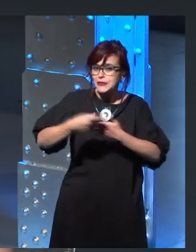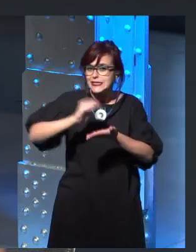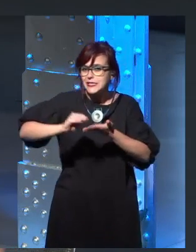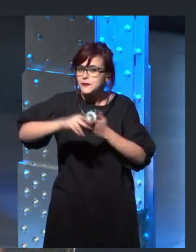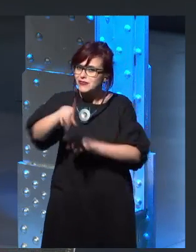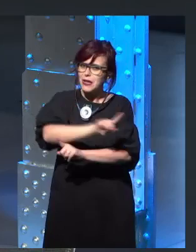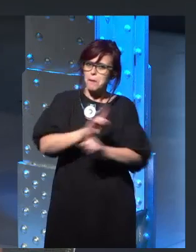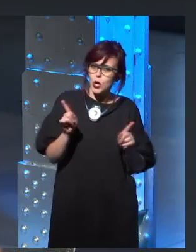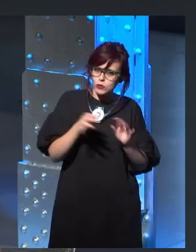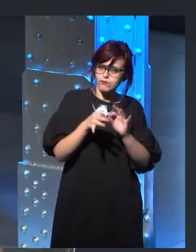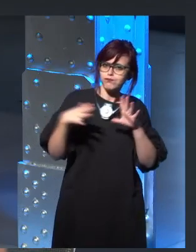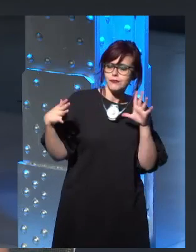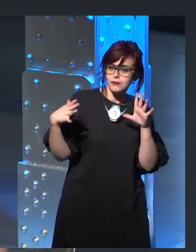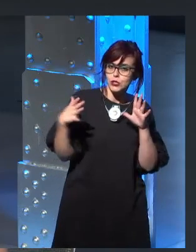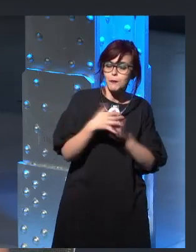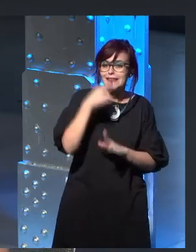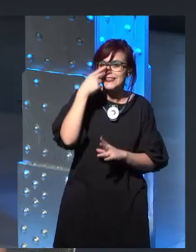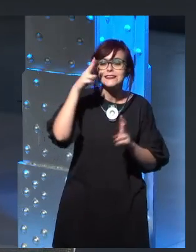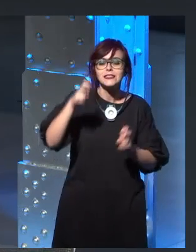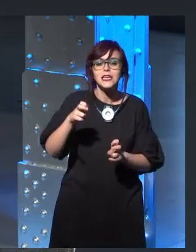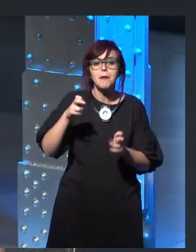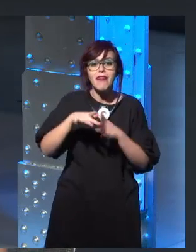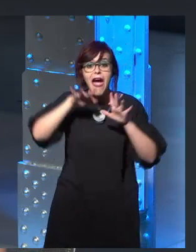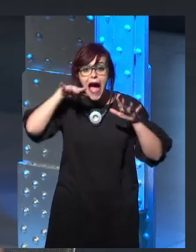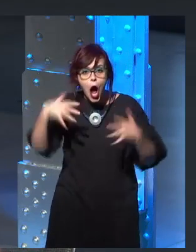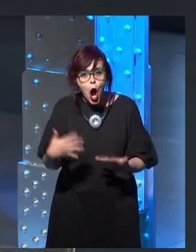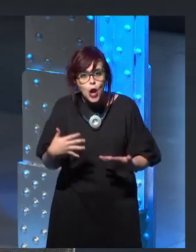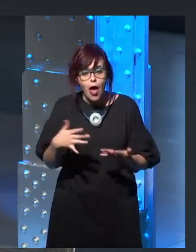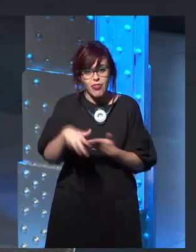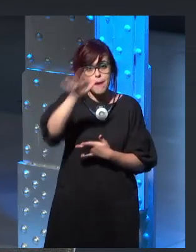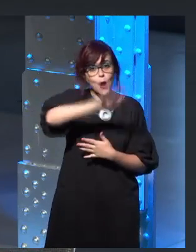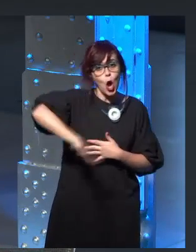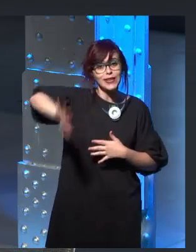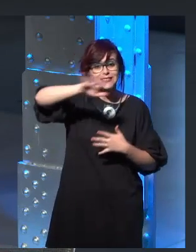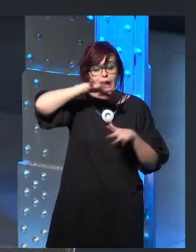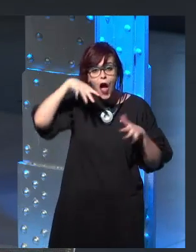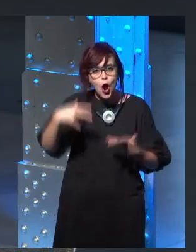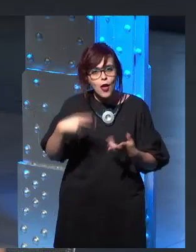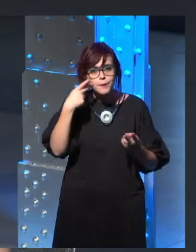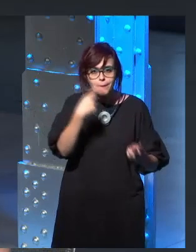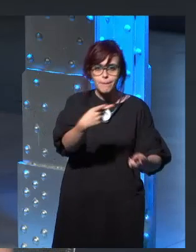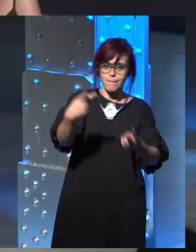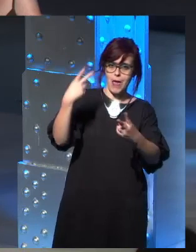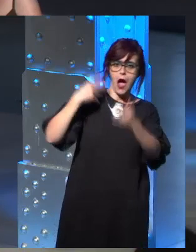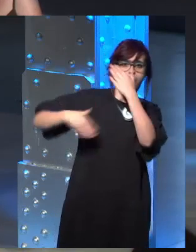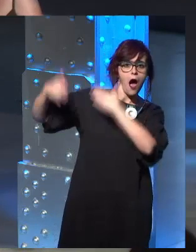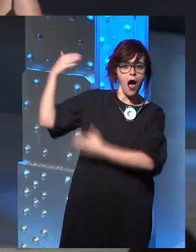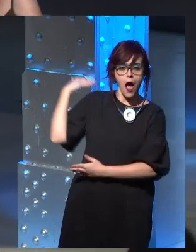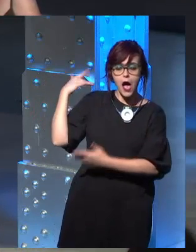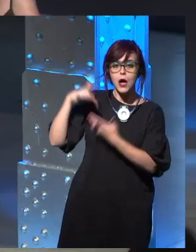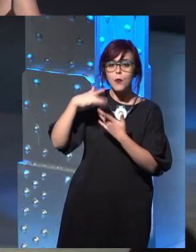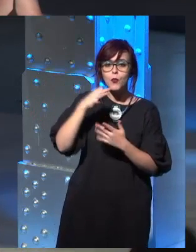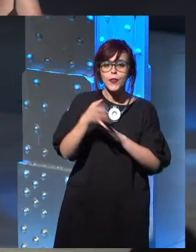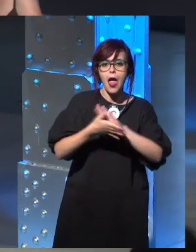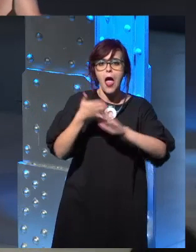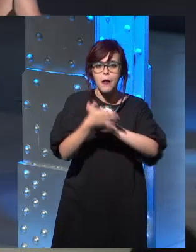happened most recently in Westeros. Uh, maybe there will be some other volume to deal with that, but, uh, that's all